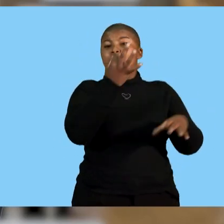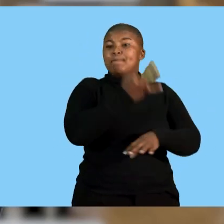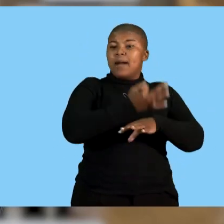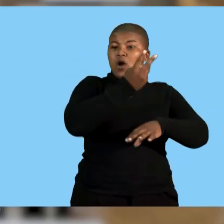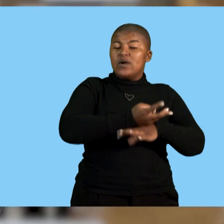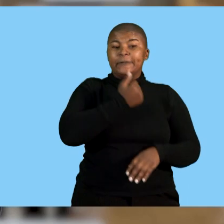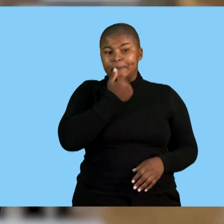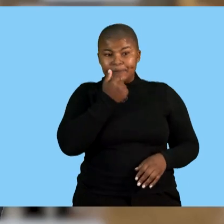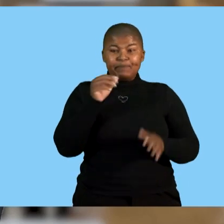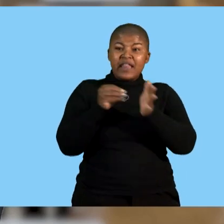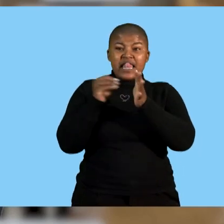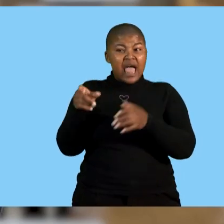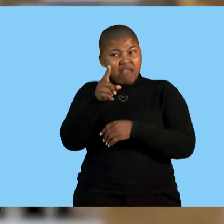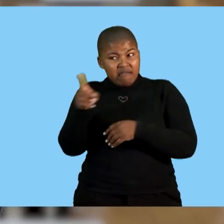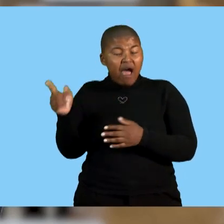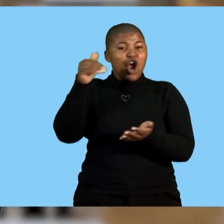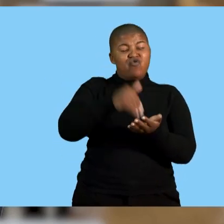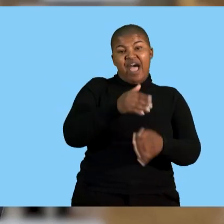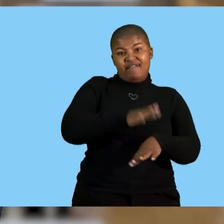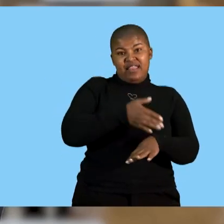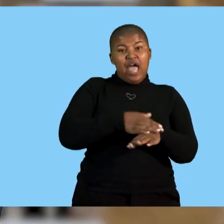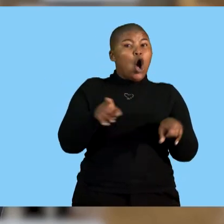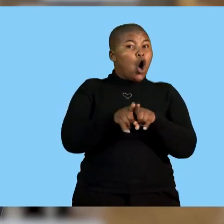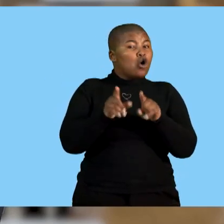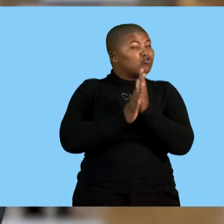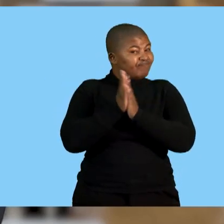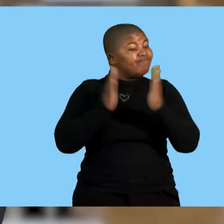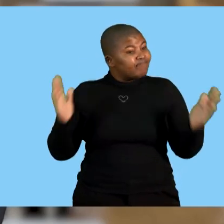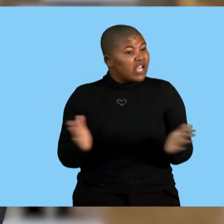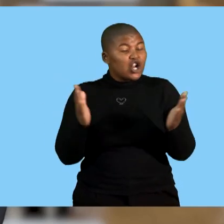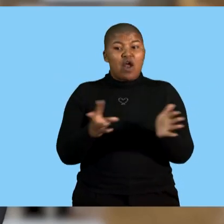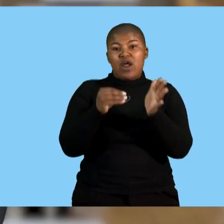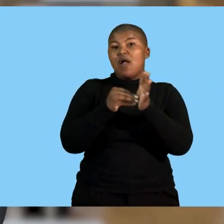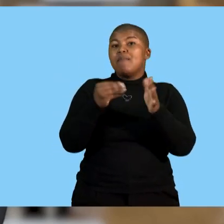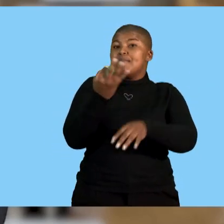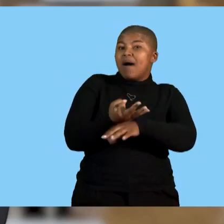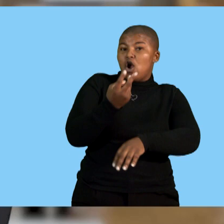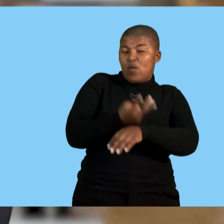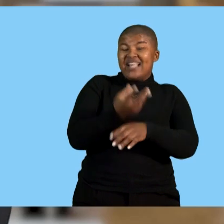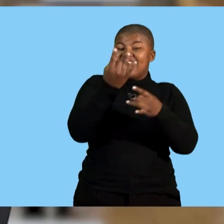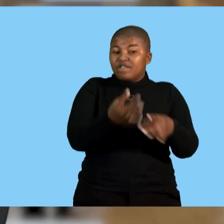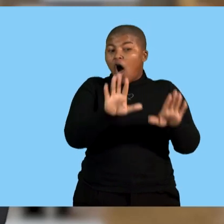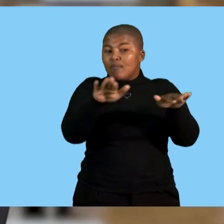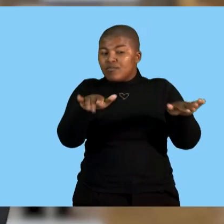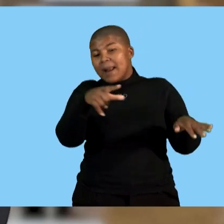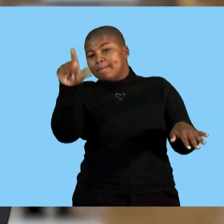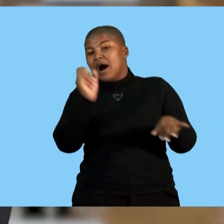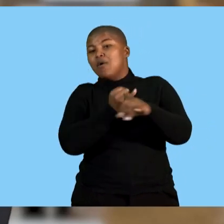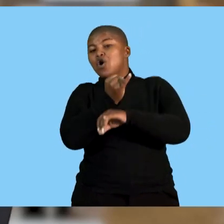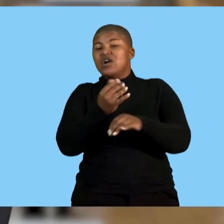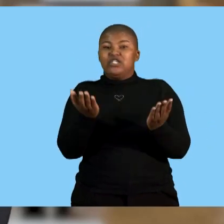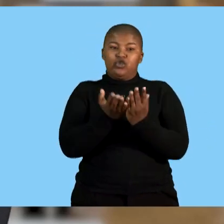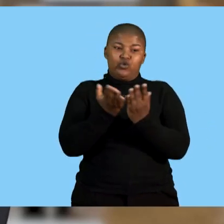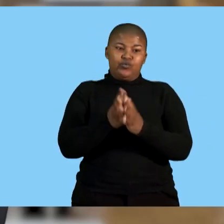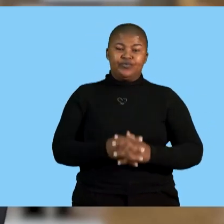learners arrive late and also encourage the parents that they should allow learners to leave early to school.